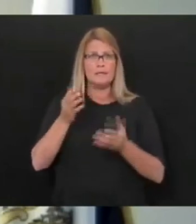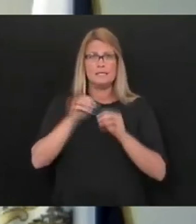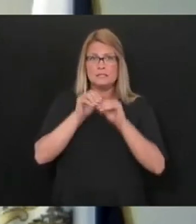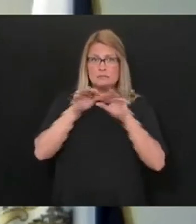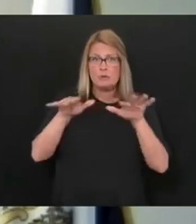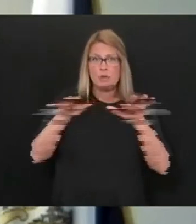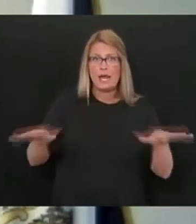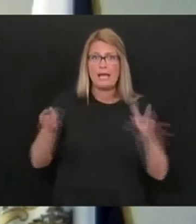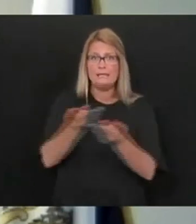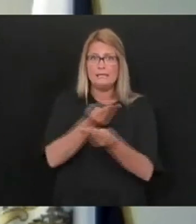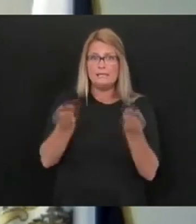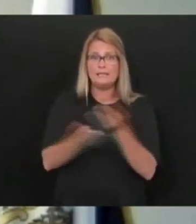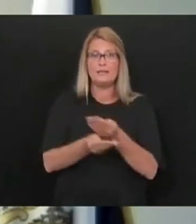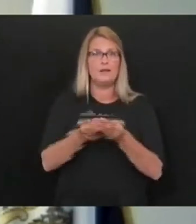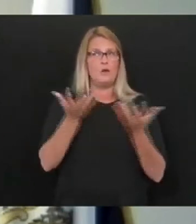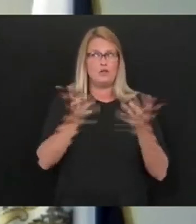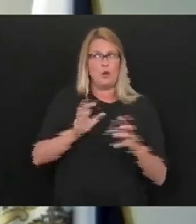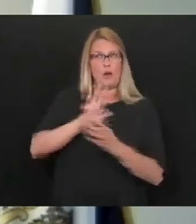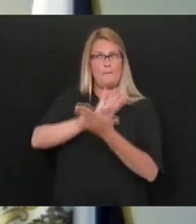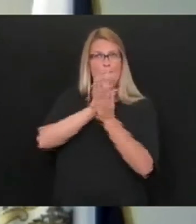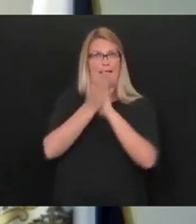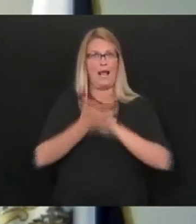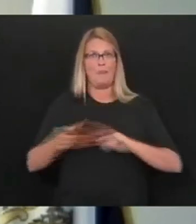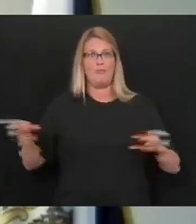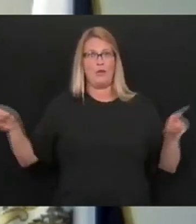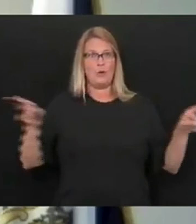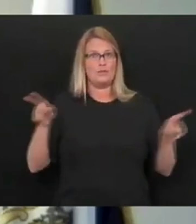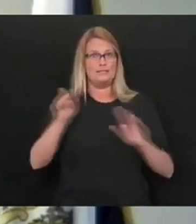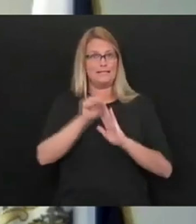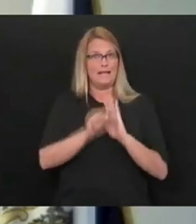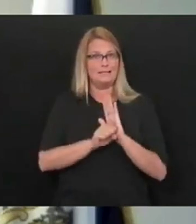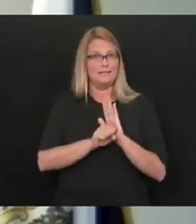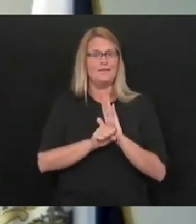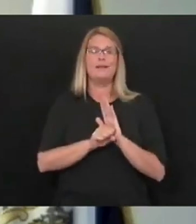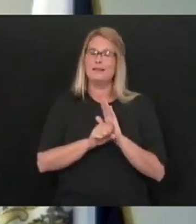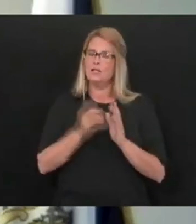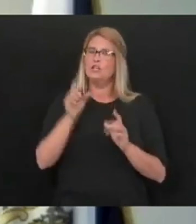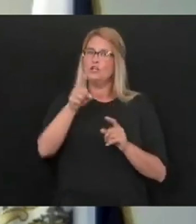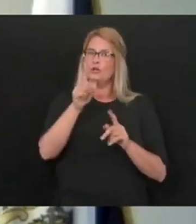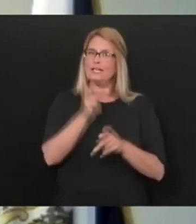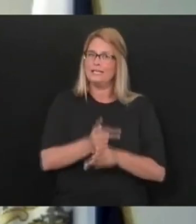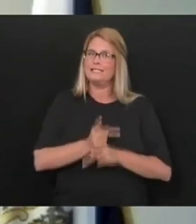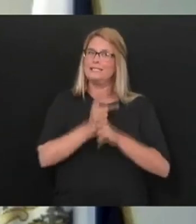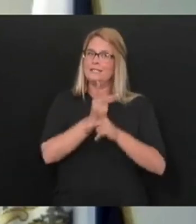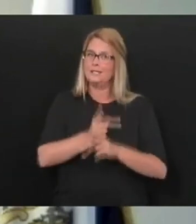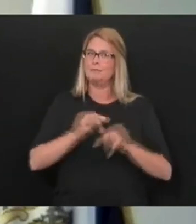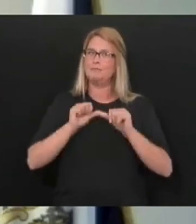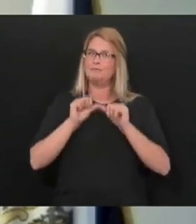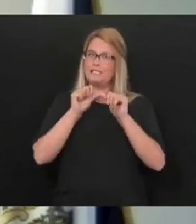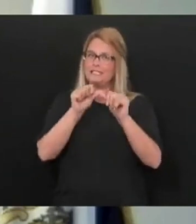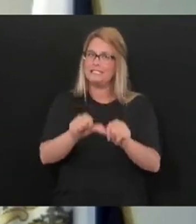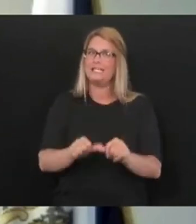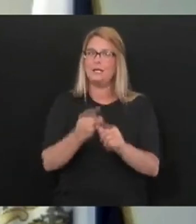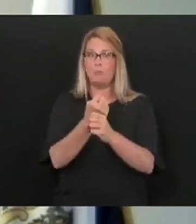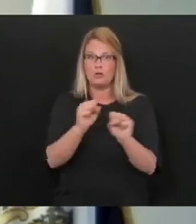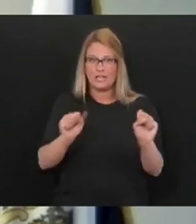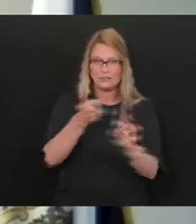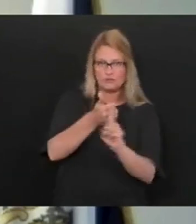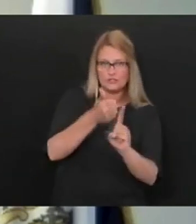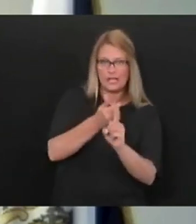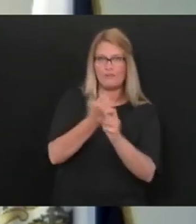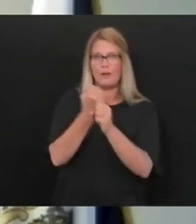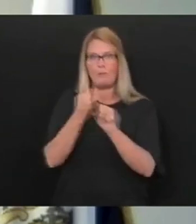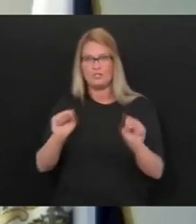states. So so please continue doing what you're doing if we do that and we protect ourselves and we protect our families and